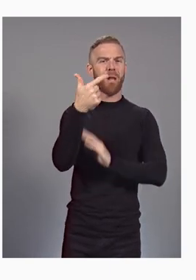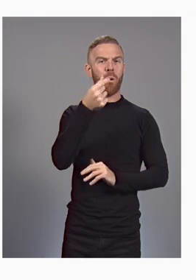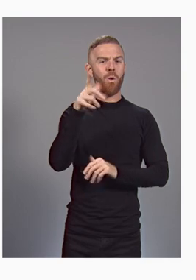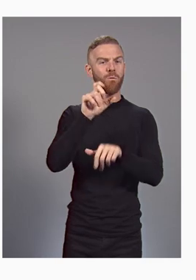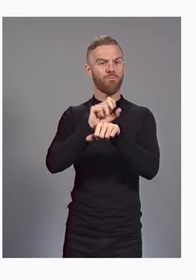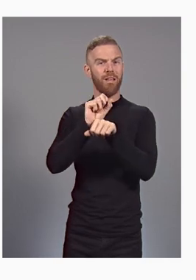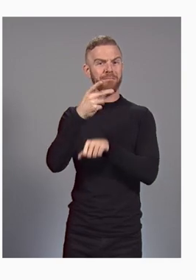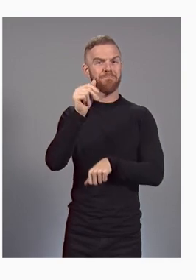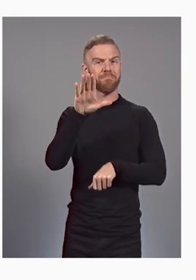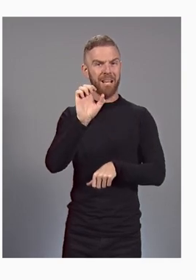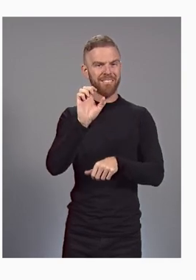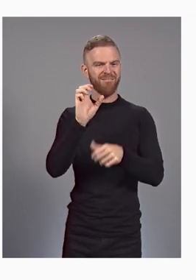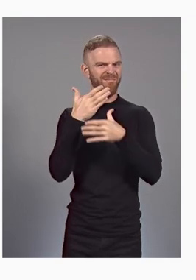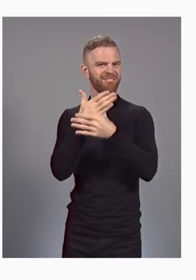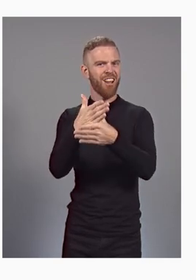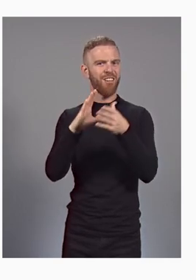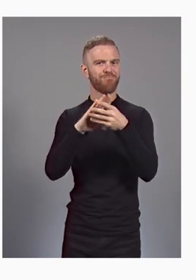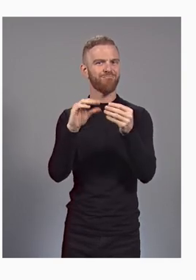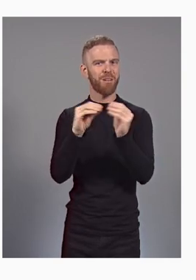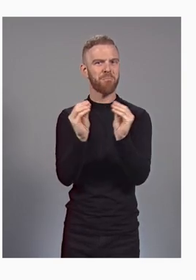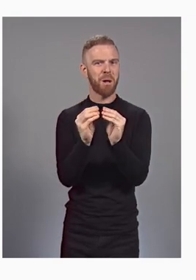about the direction with Workspace.